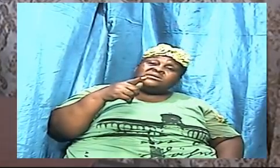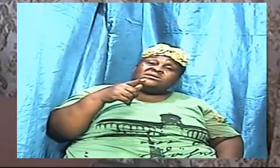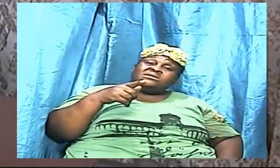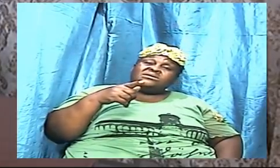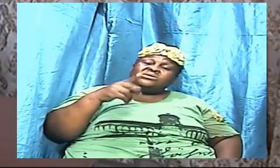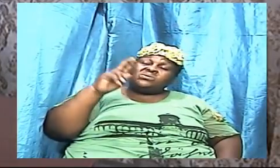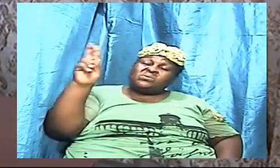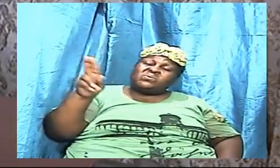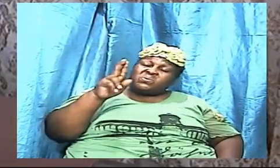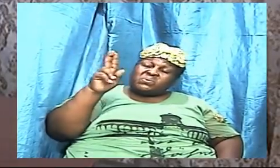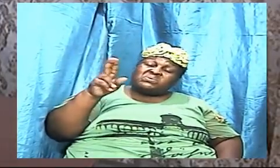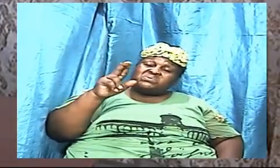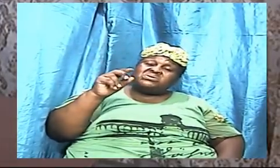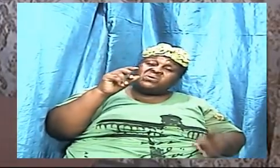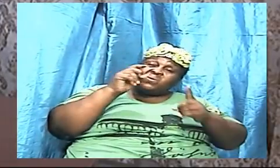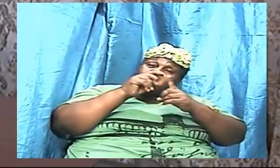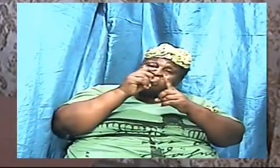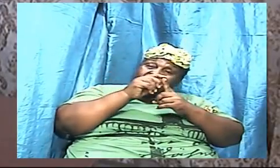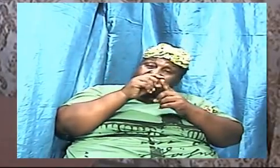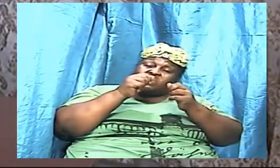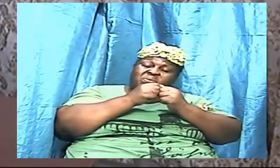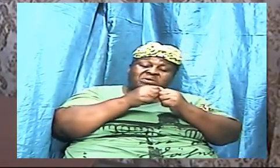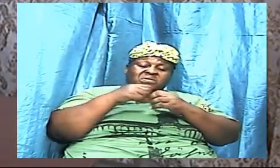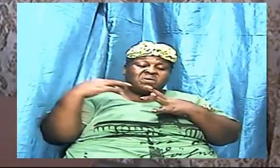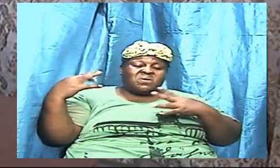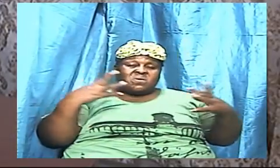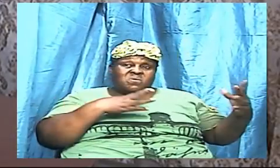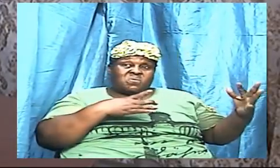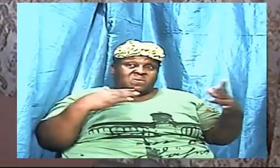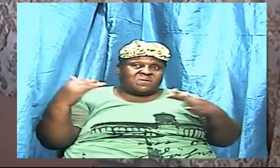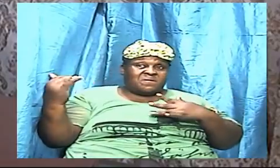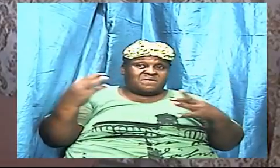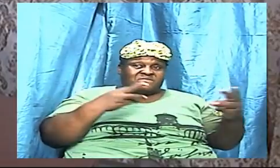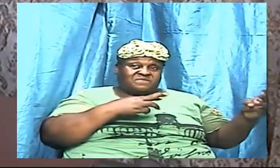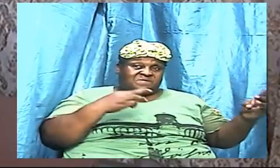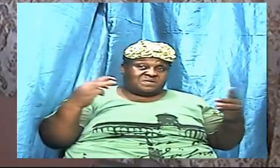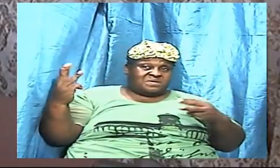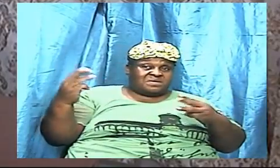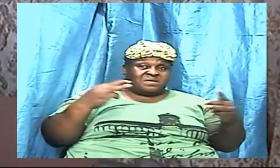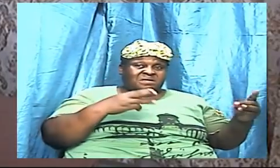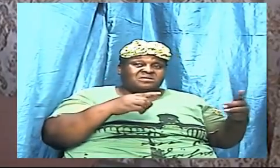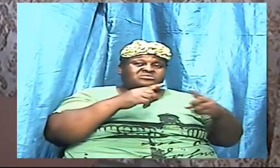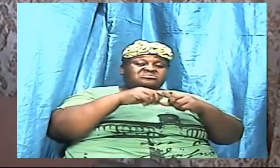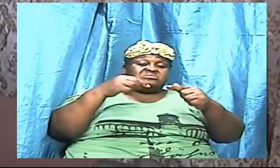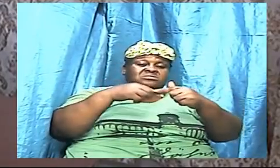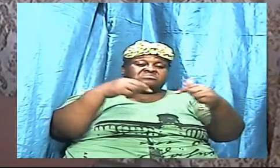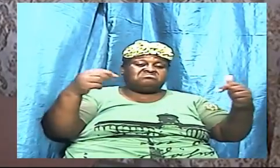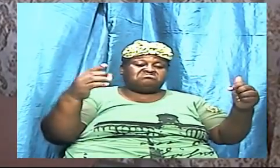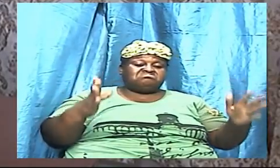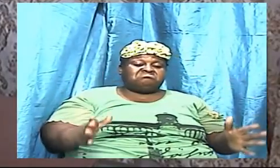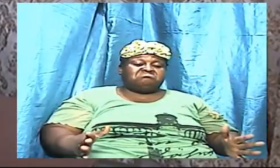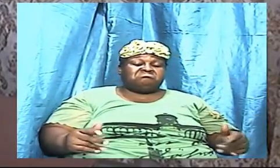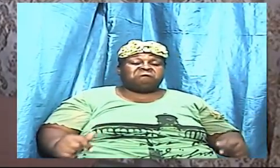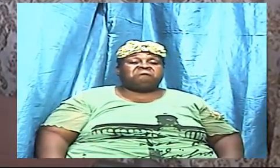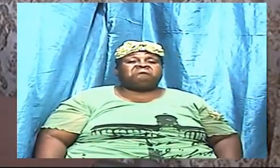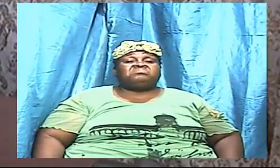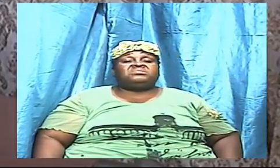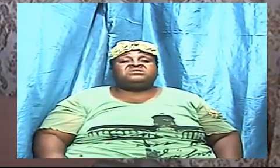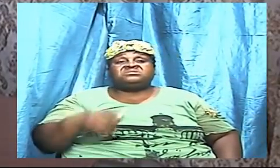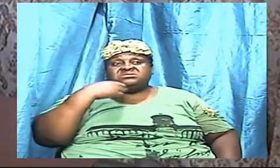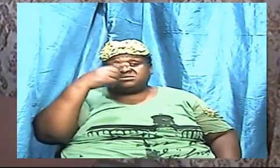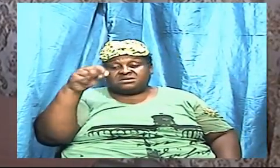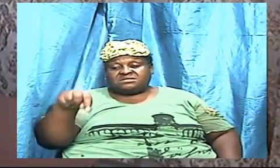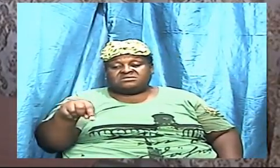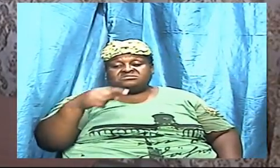with the adversary and you are going to see something coming out of that experience and i say this to say that